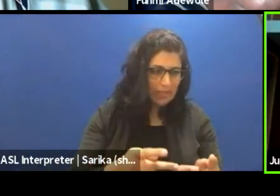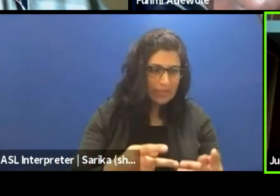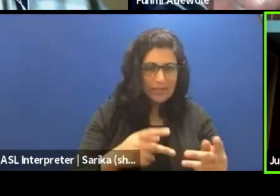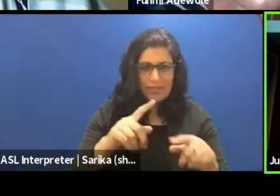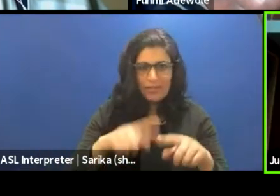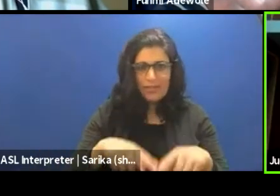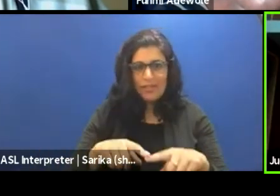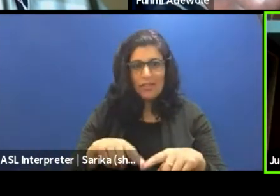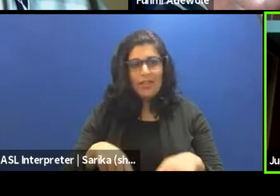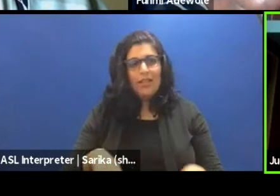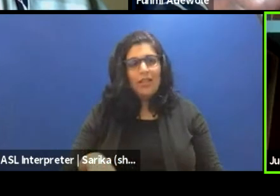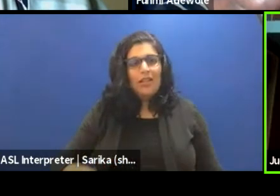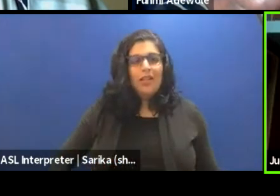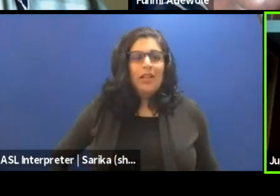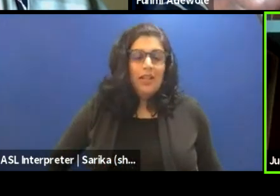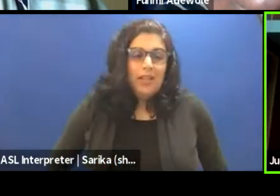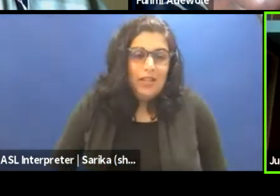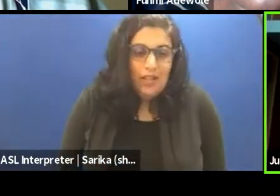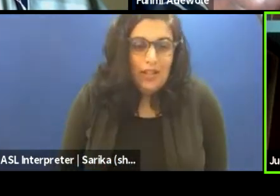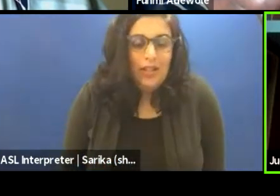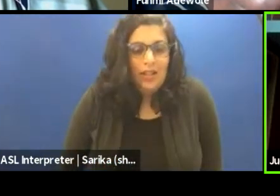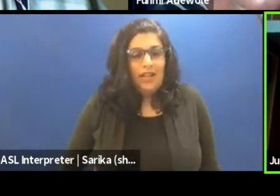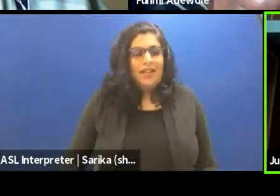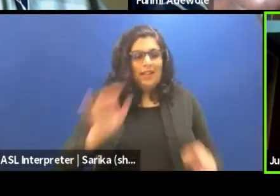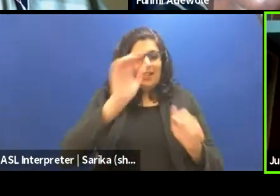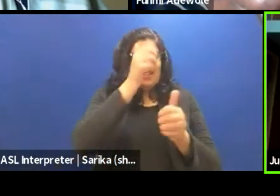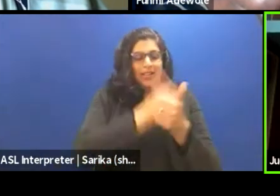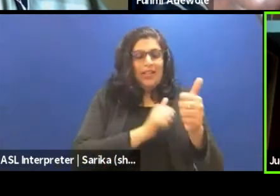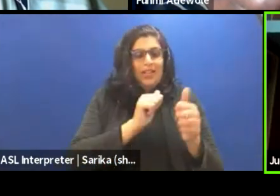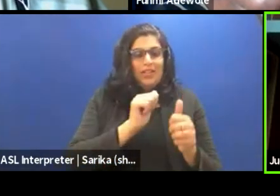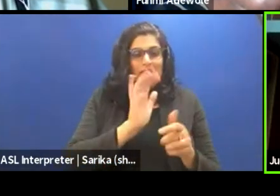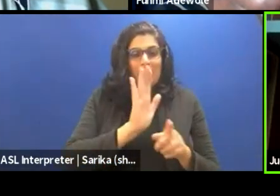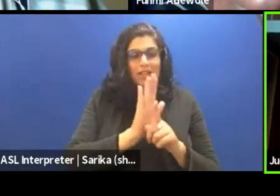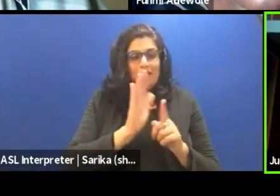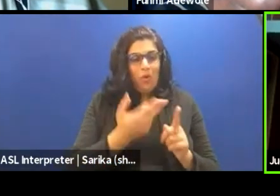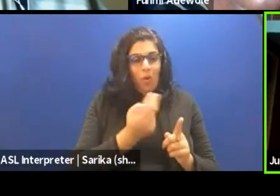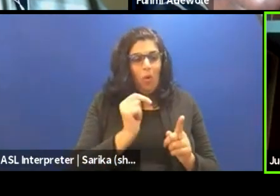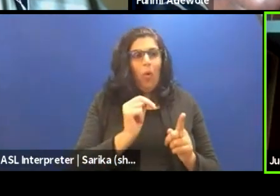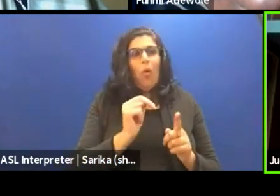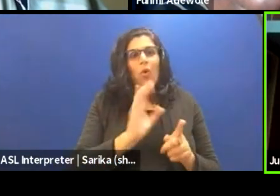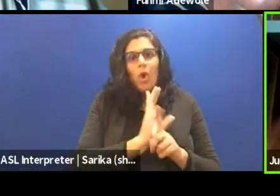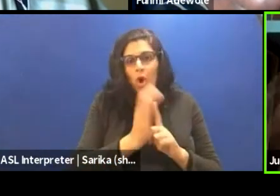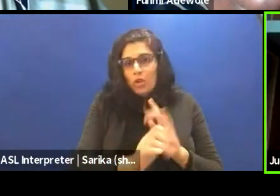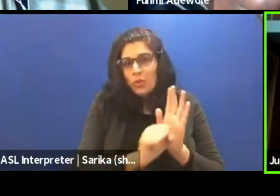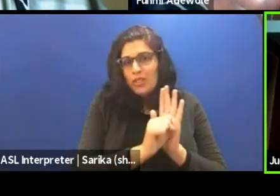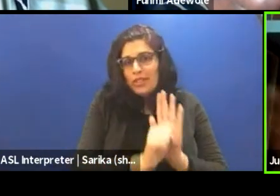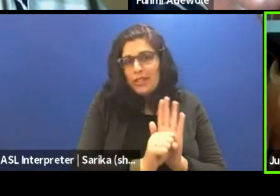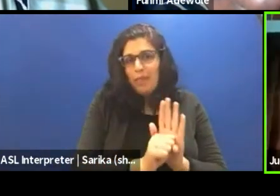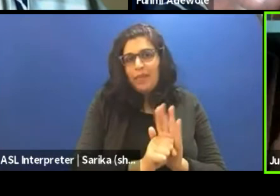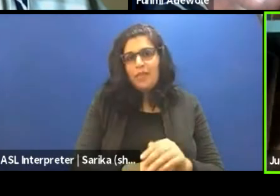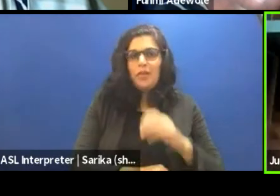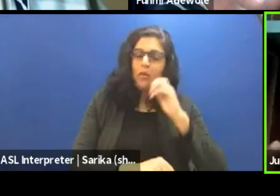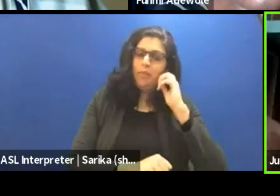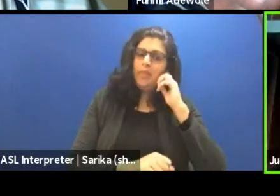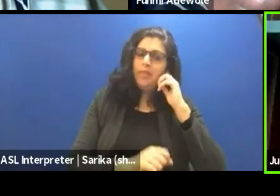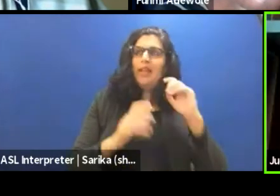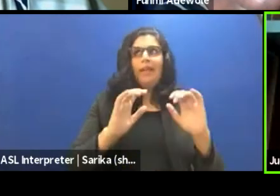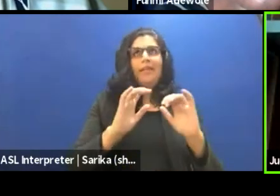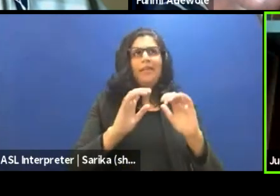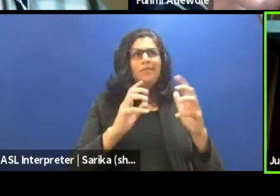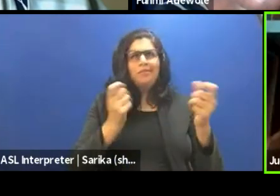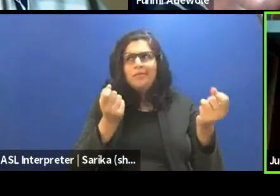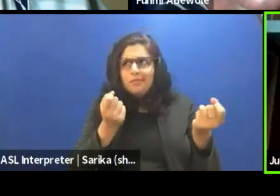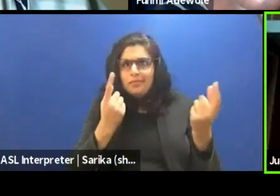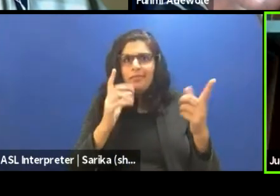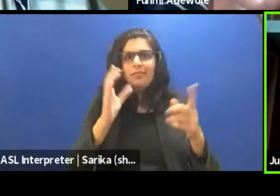which has its own cultural symbolism, symbolism as its way, how does it understand things, concept